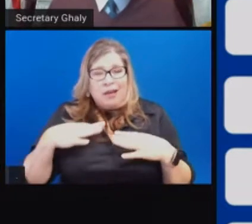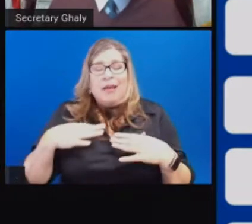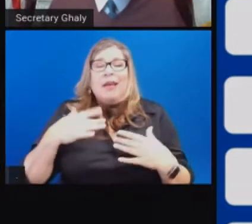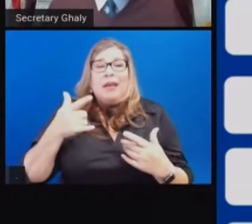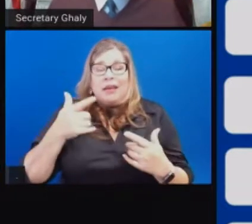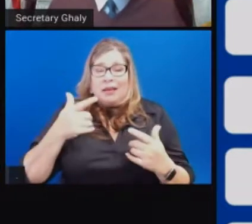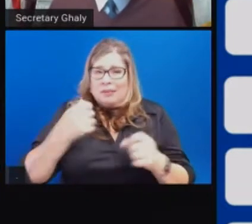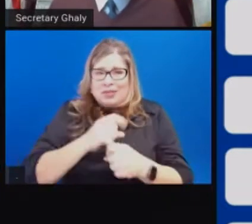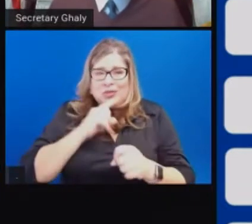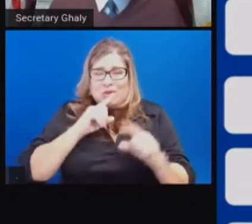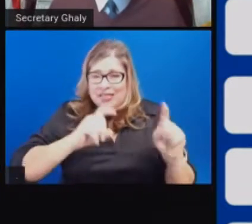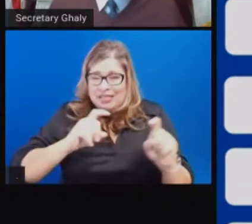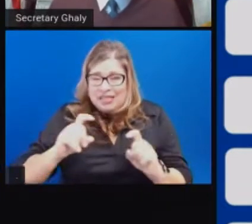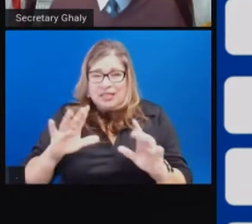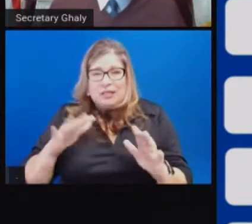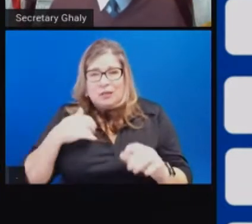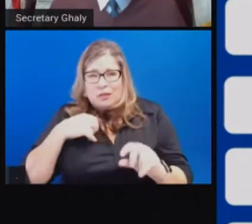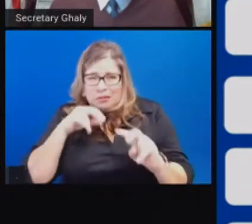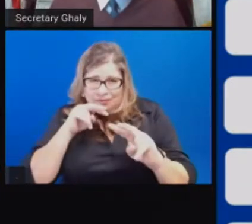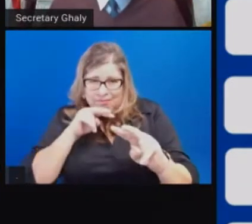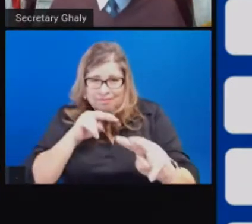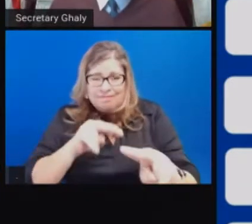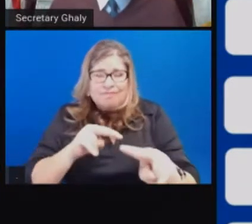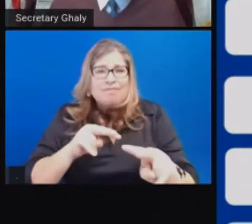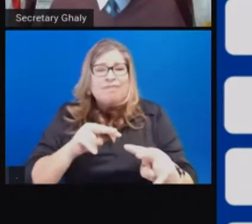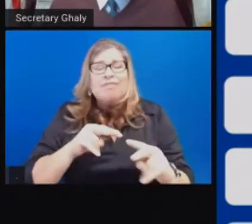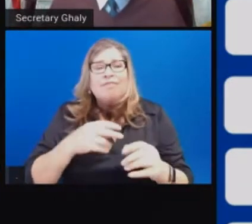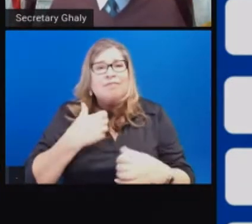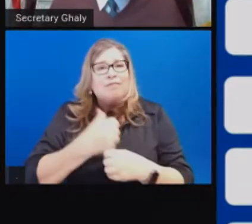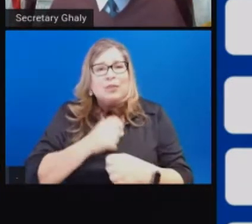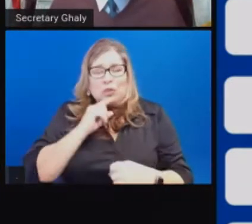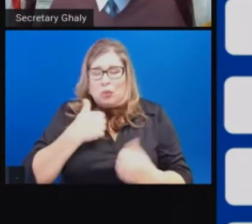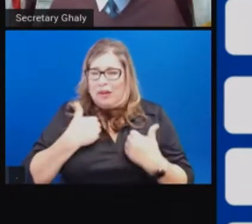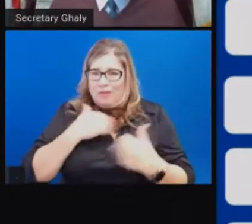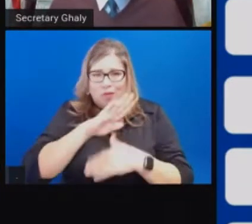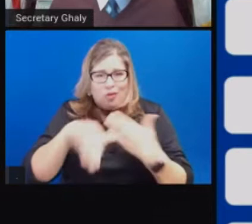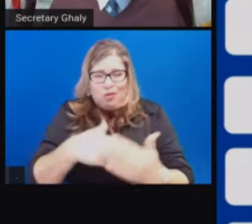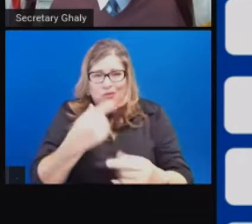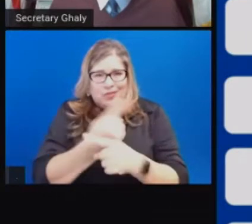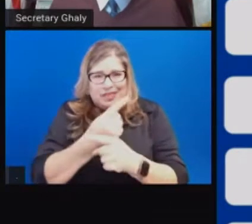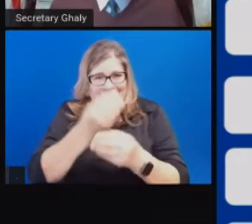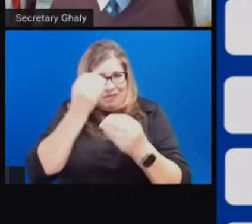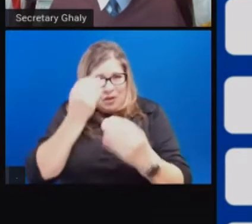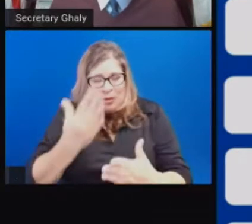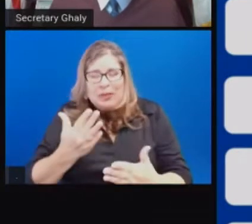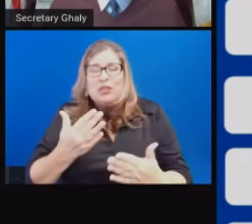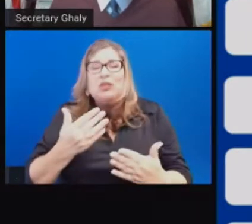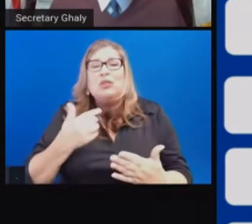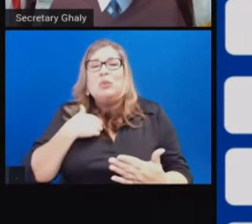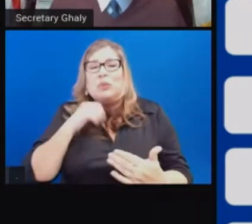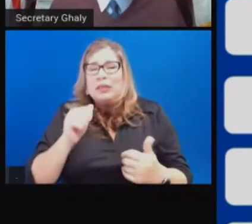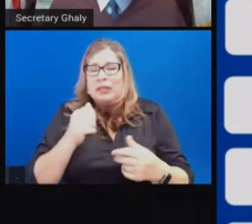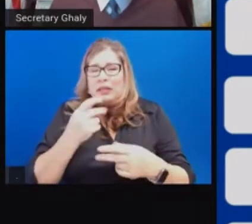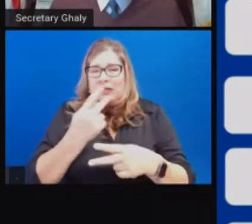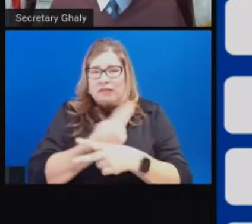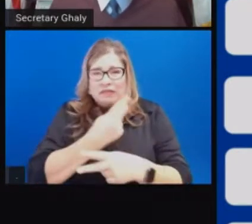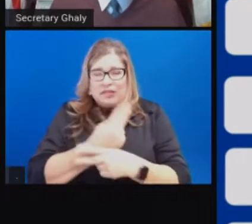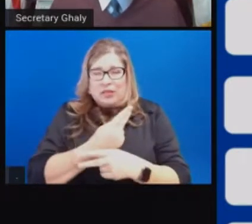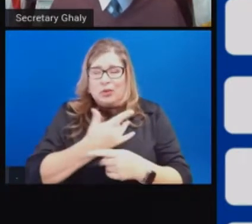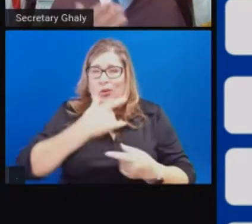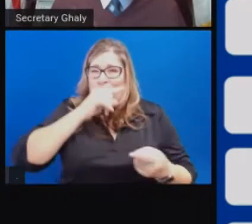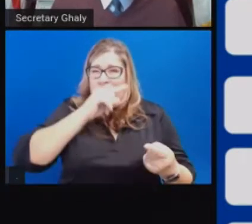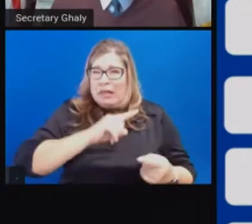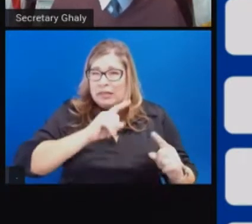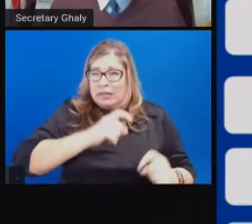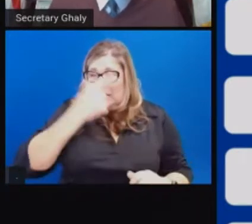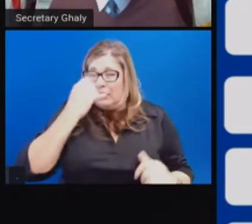that they were tracking with what we expected them to be on average, that we could account for any changes so that